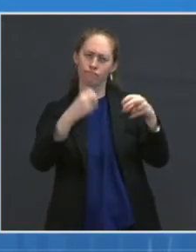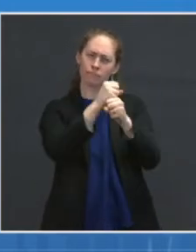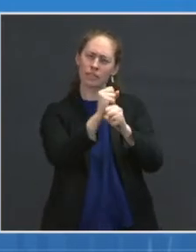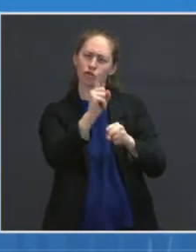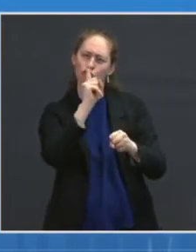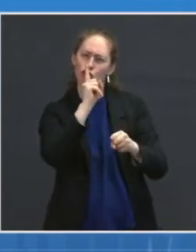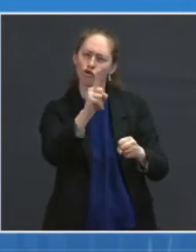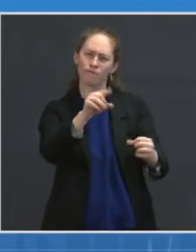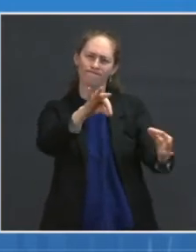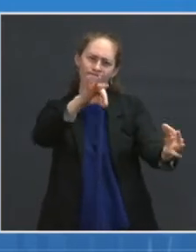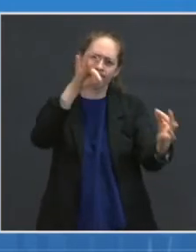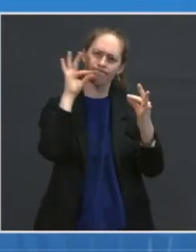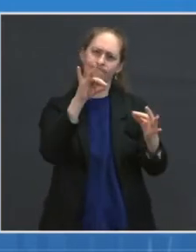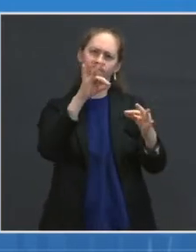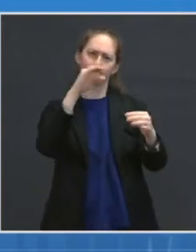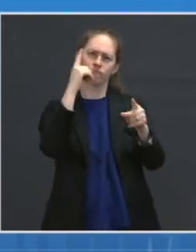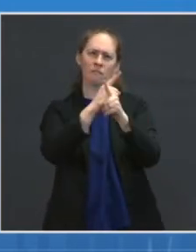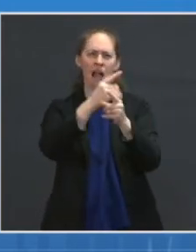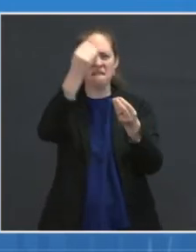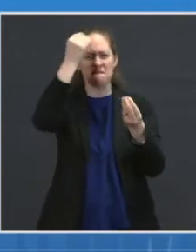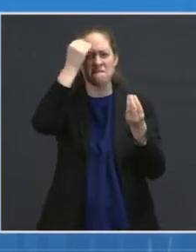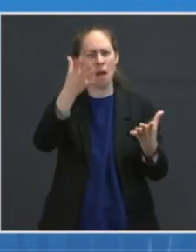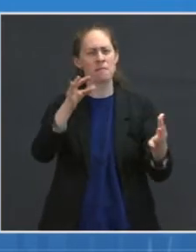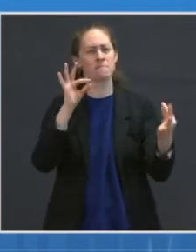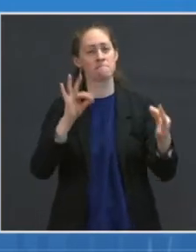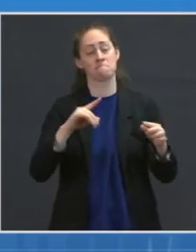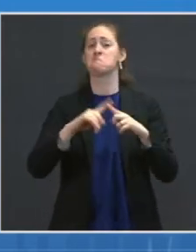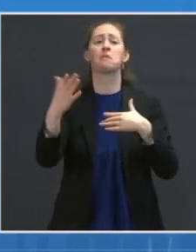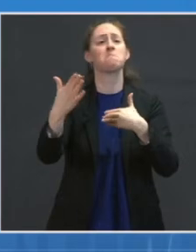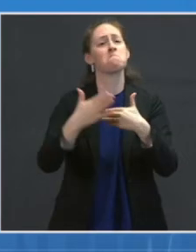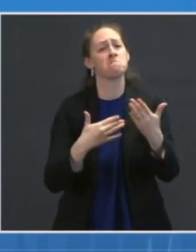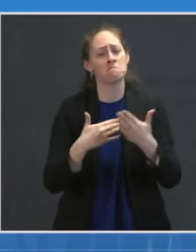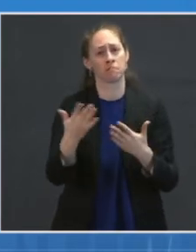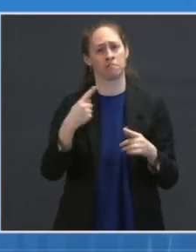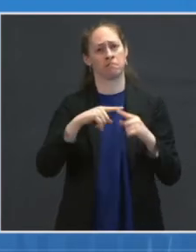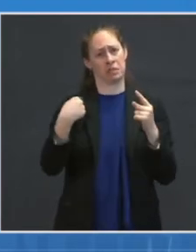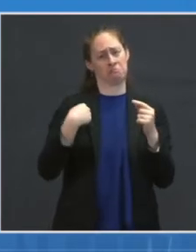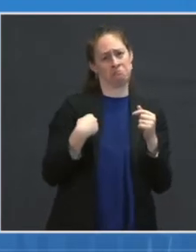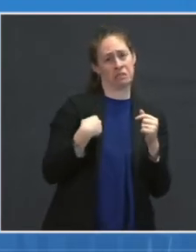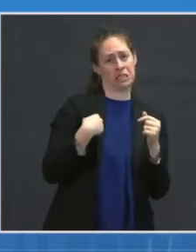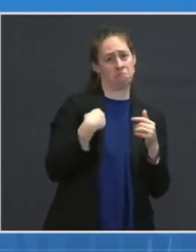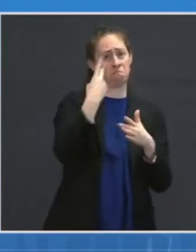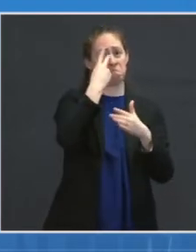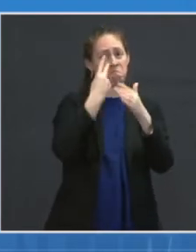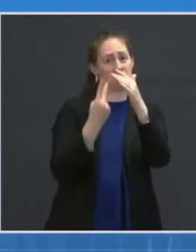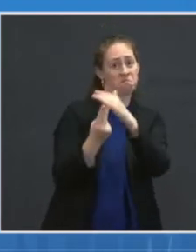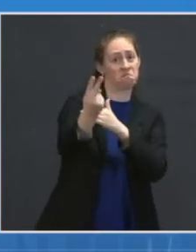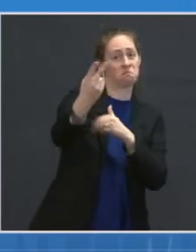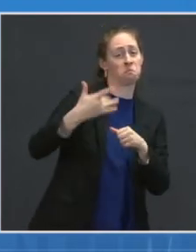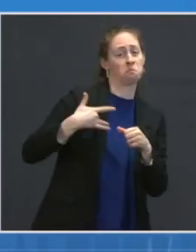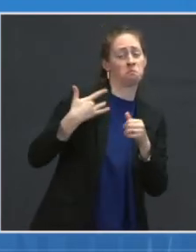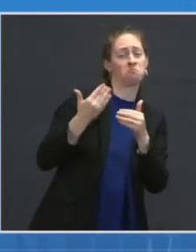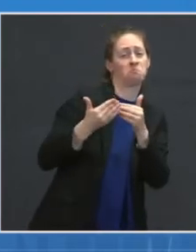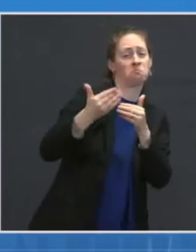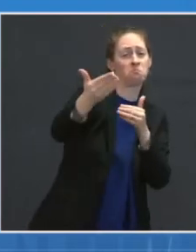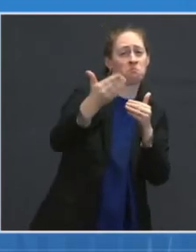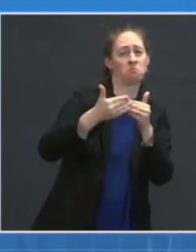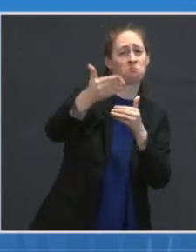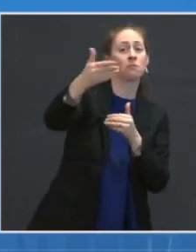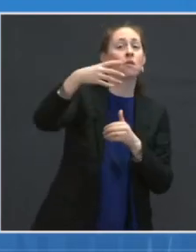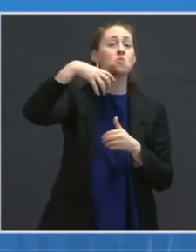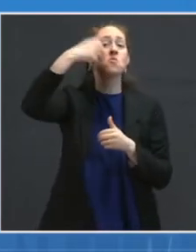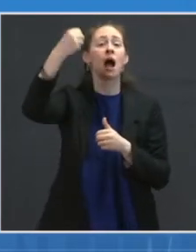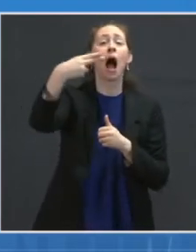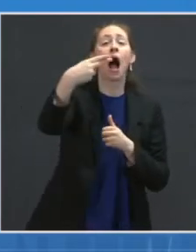However, we anticipate data on high school-age individuals, namely individuals 12